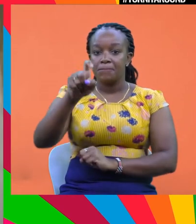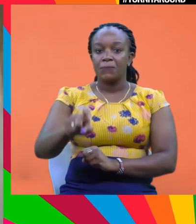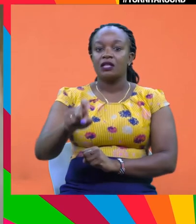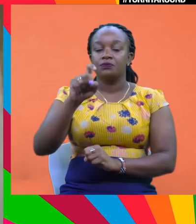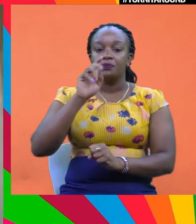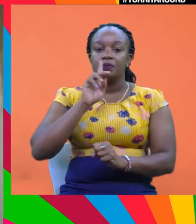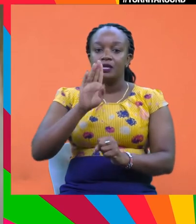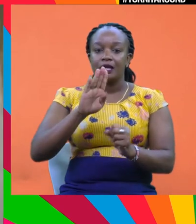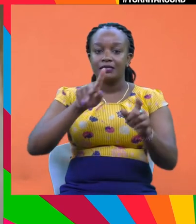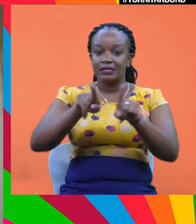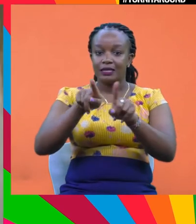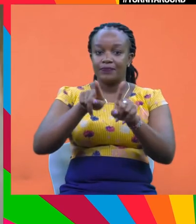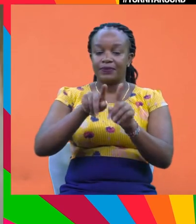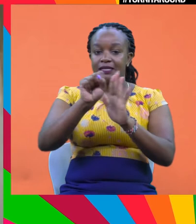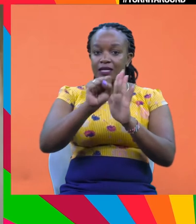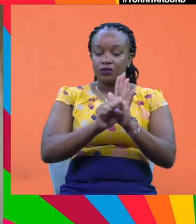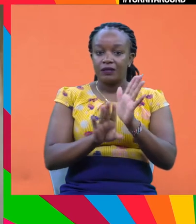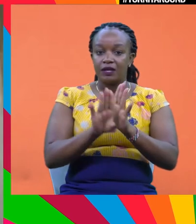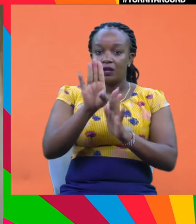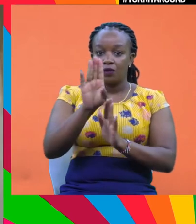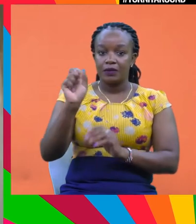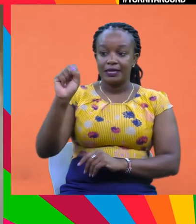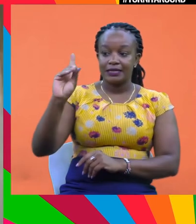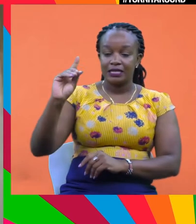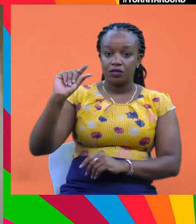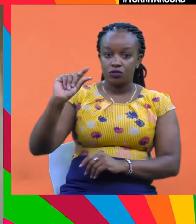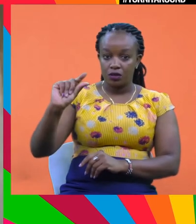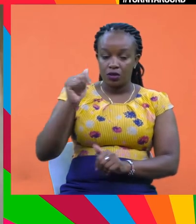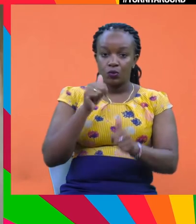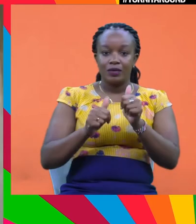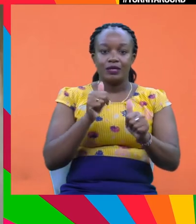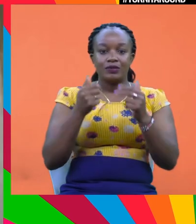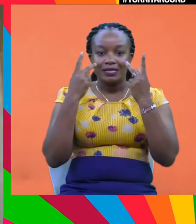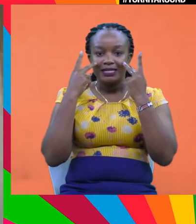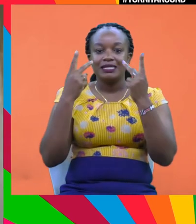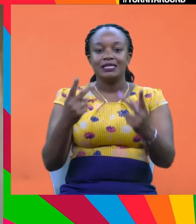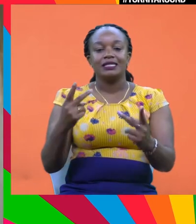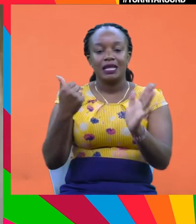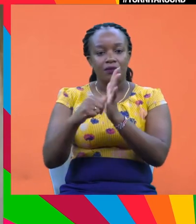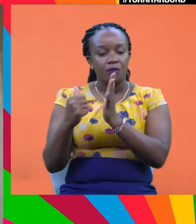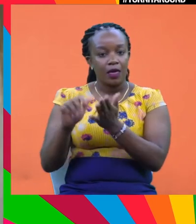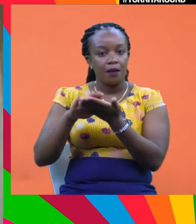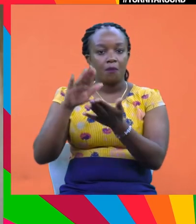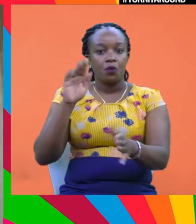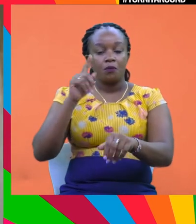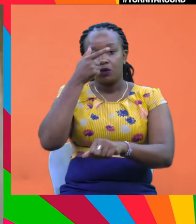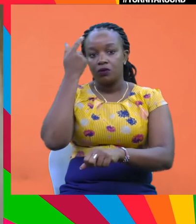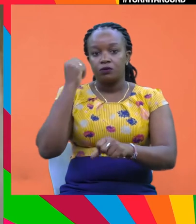same page to deliver SDGs, which have been subjected to a drastic setback due to the pandemic.